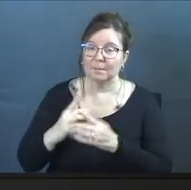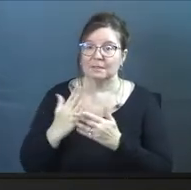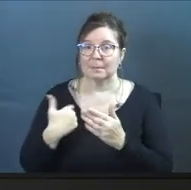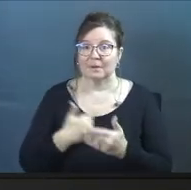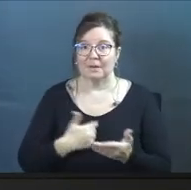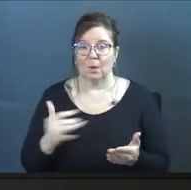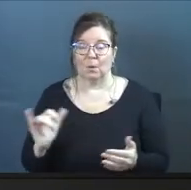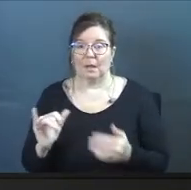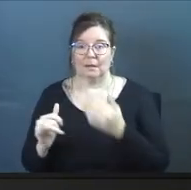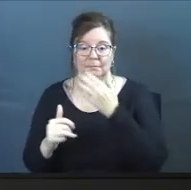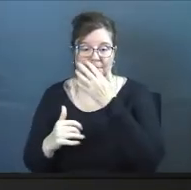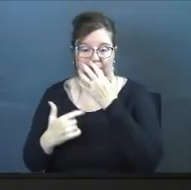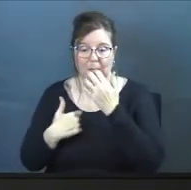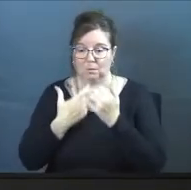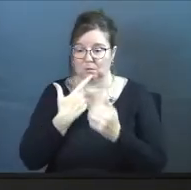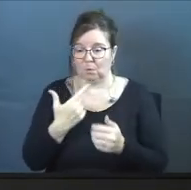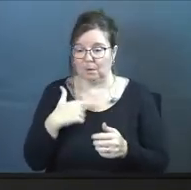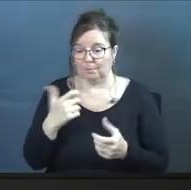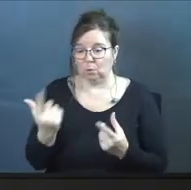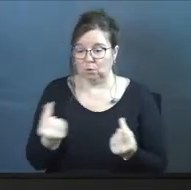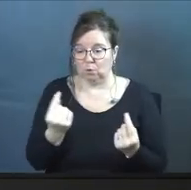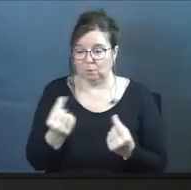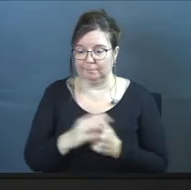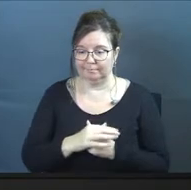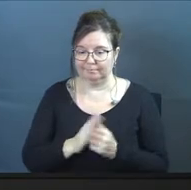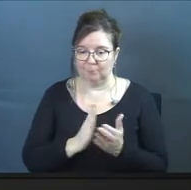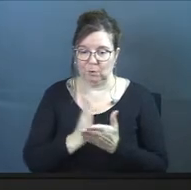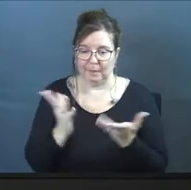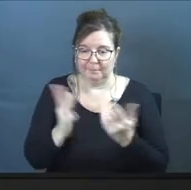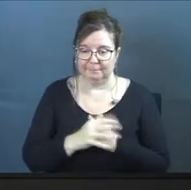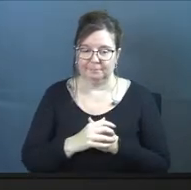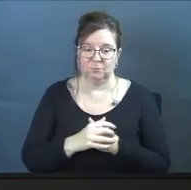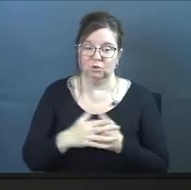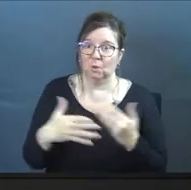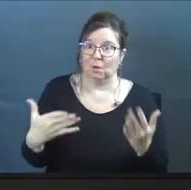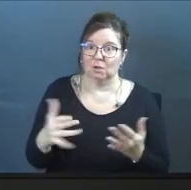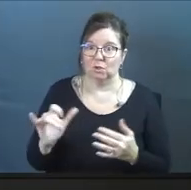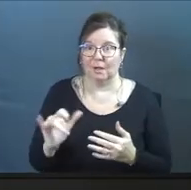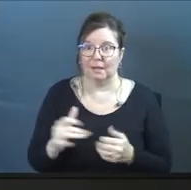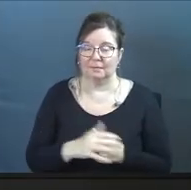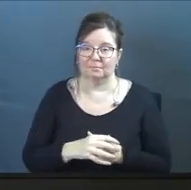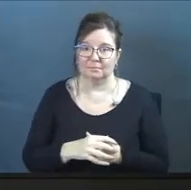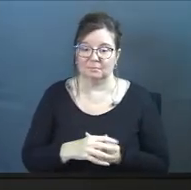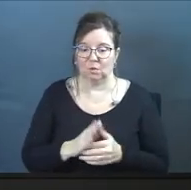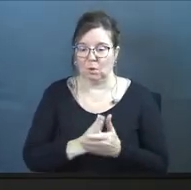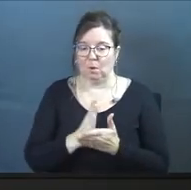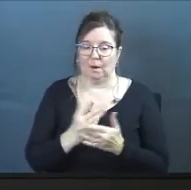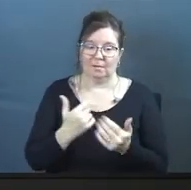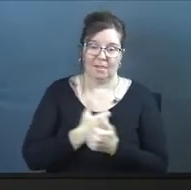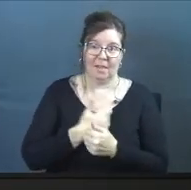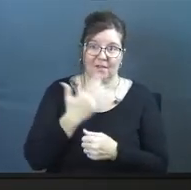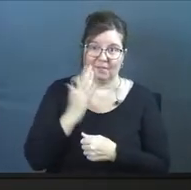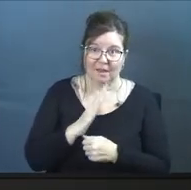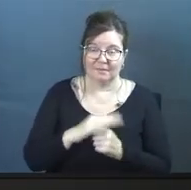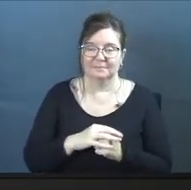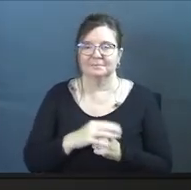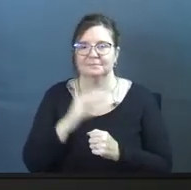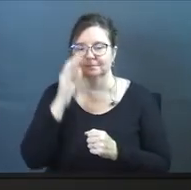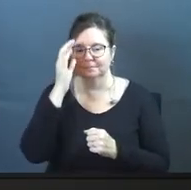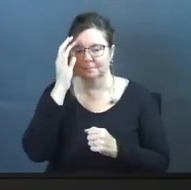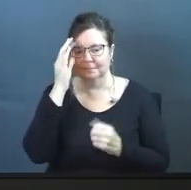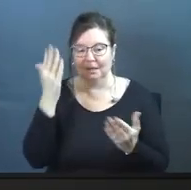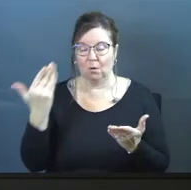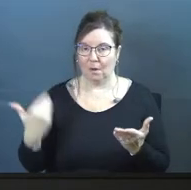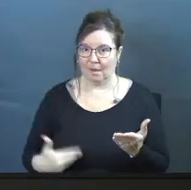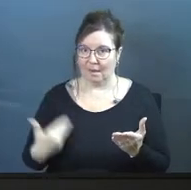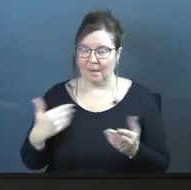us are here and we're just like, I was just told this was supposed to do. All right. So you're here. You're like, all right. Love God. Here